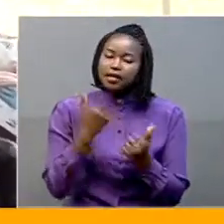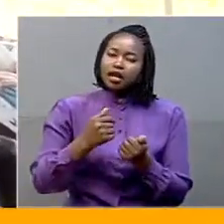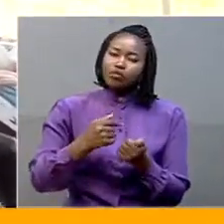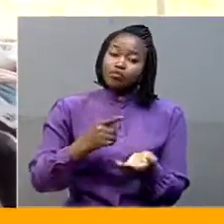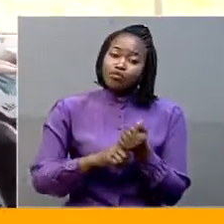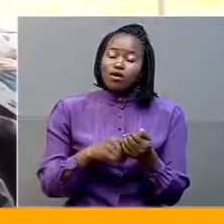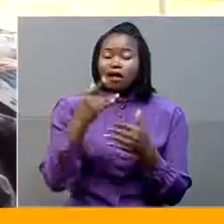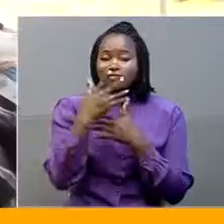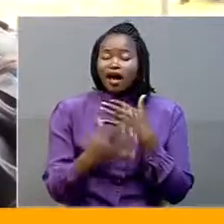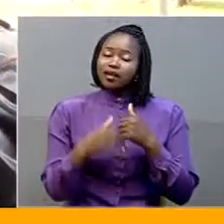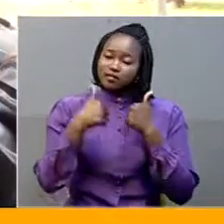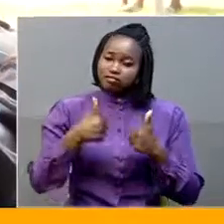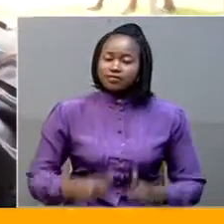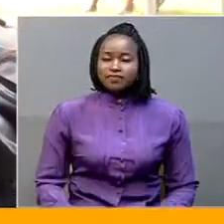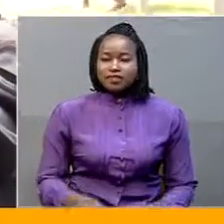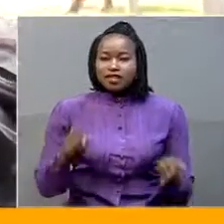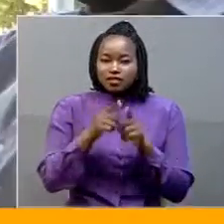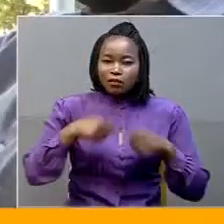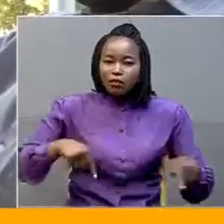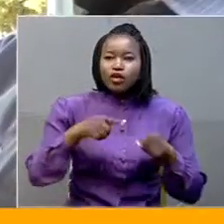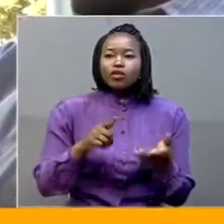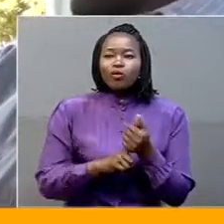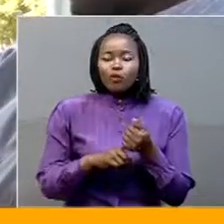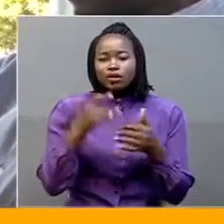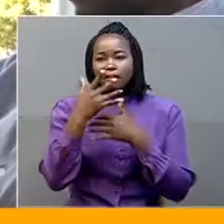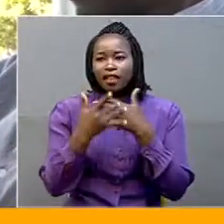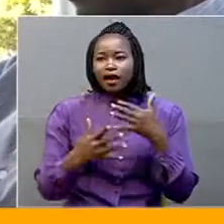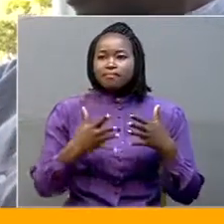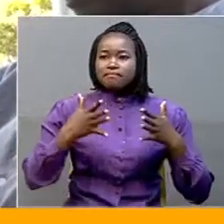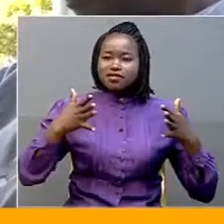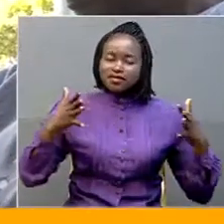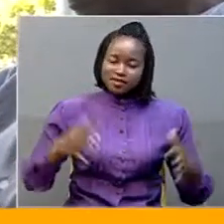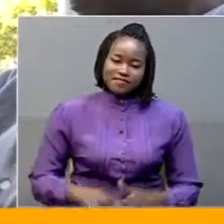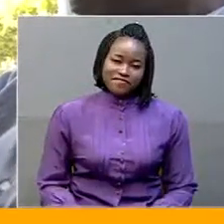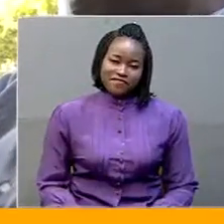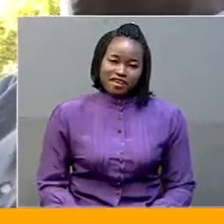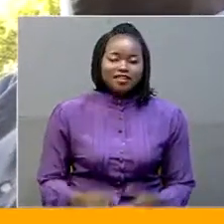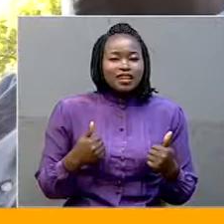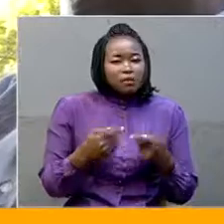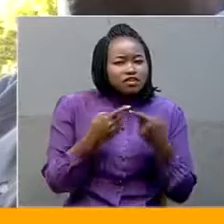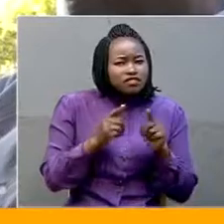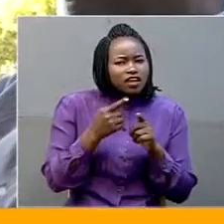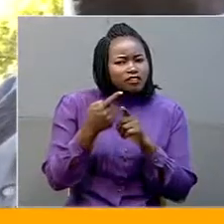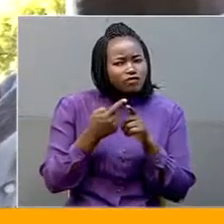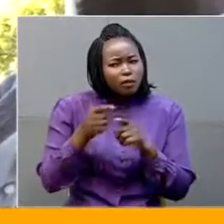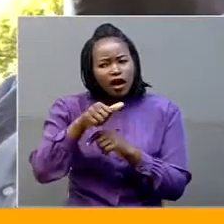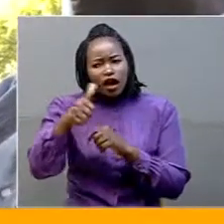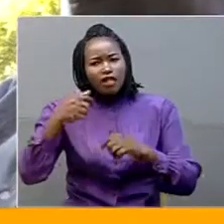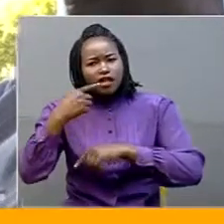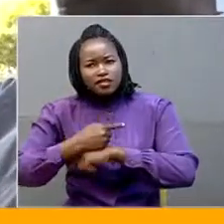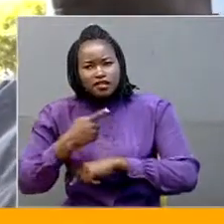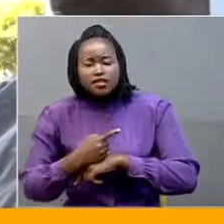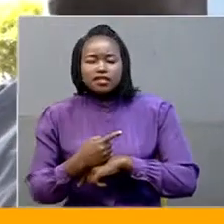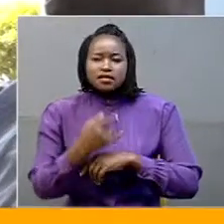Actually, we have realized more units of blood. There is a very big difference from the usual days in terms of the